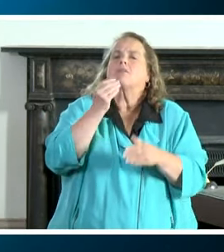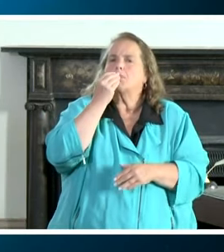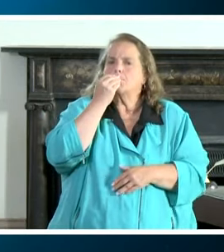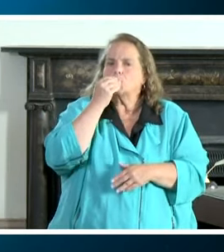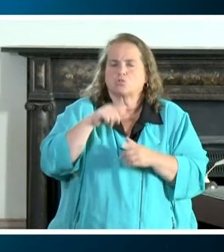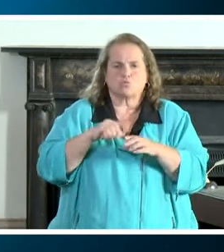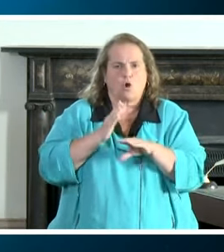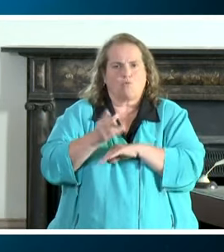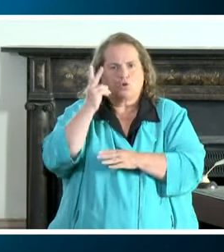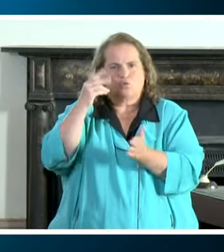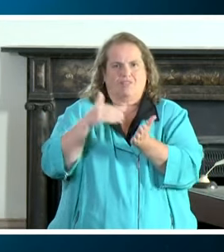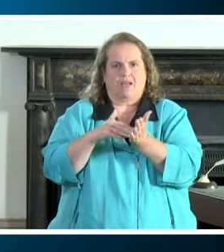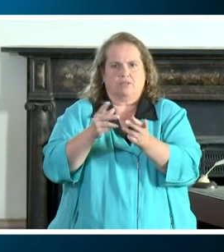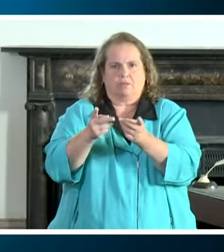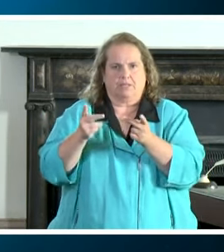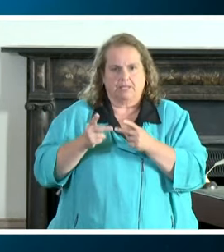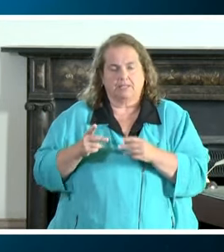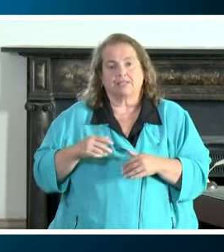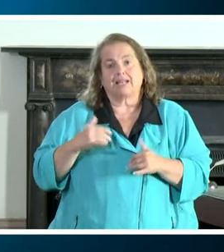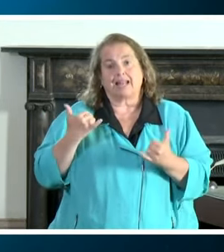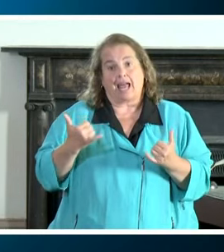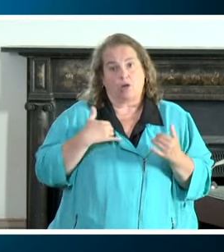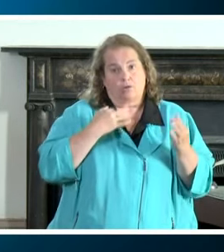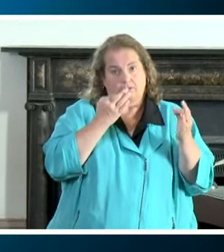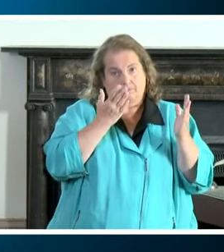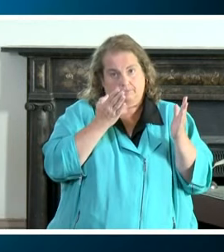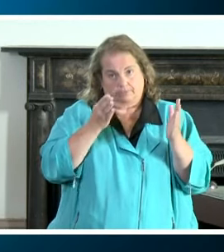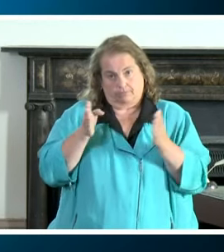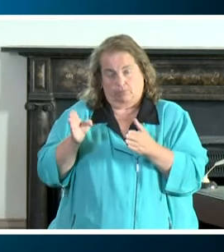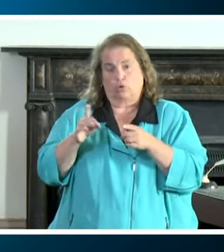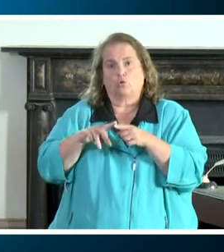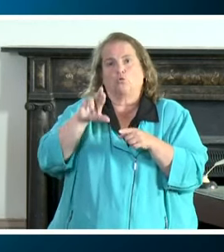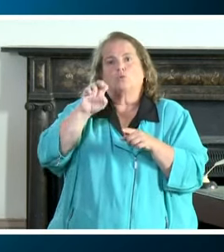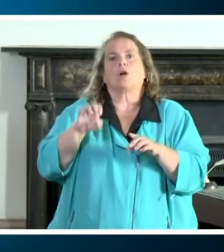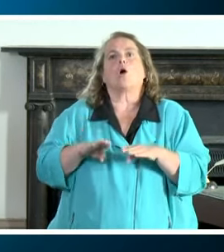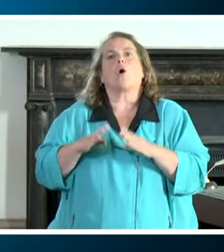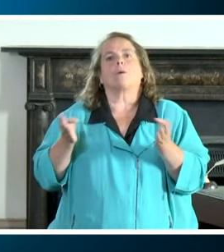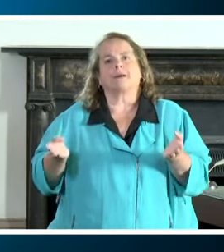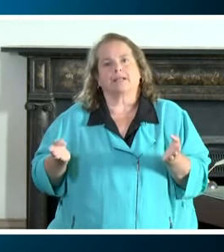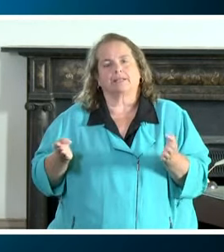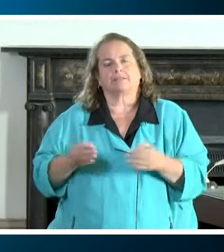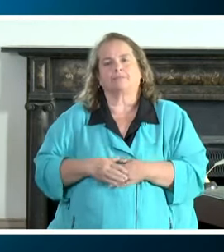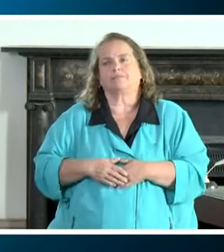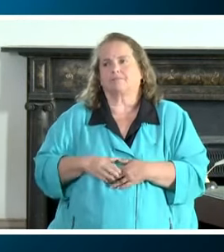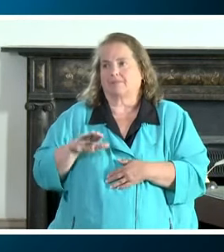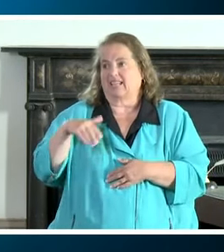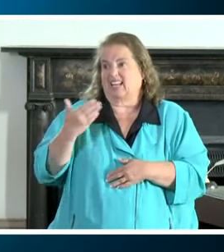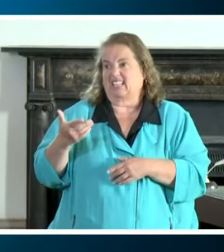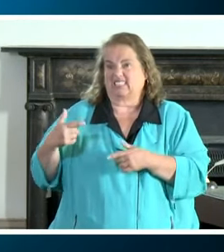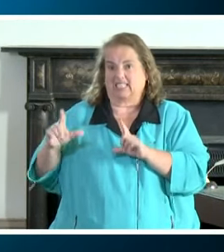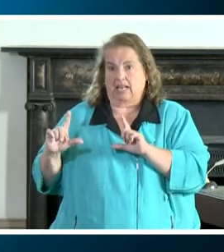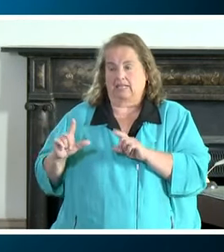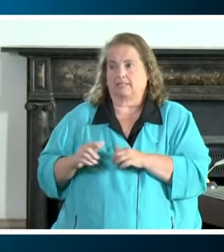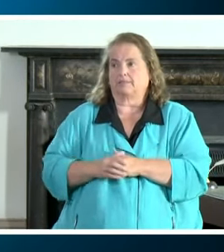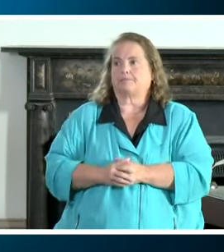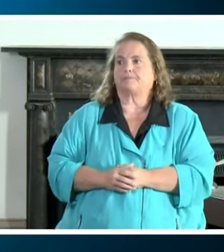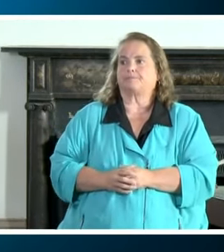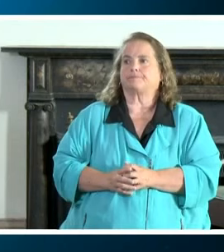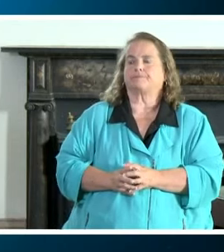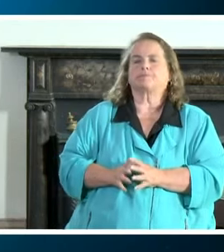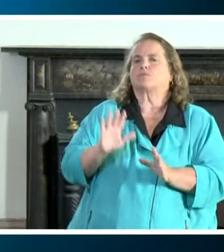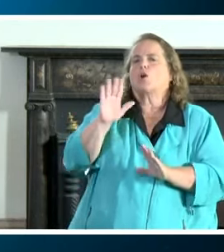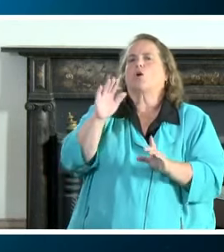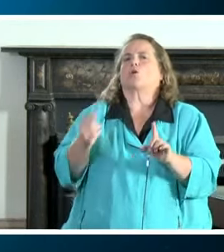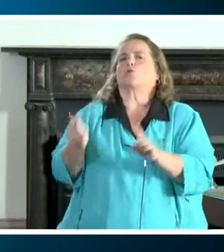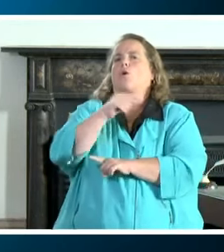so now we're pivoting to reopening and if you can advance to the next if you actually go back